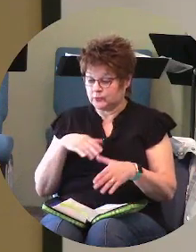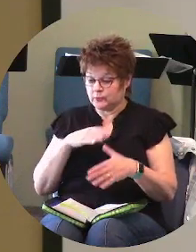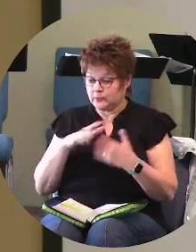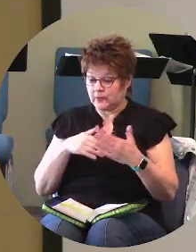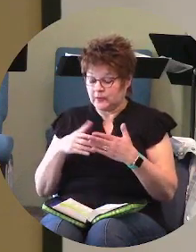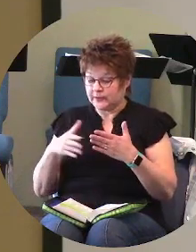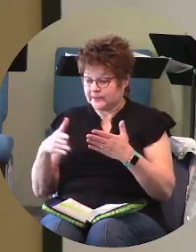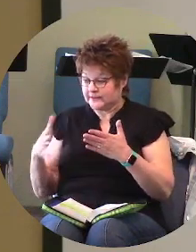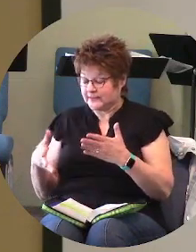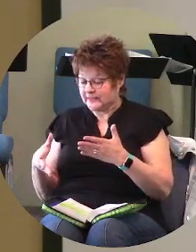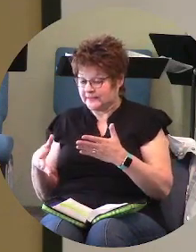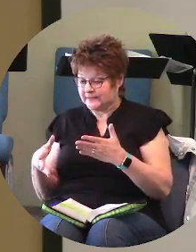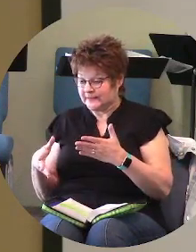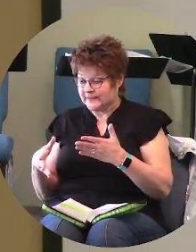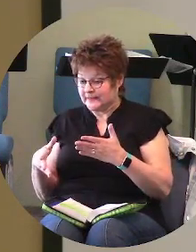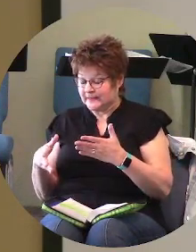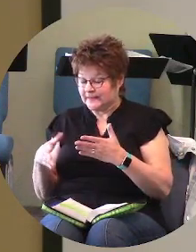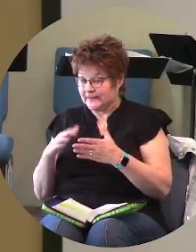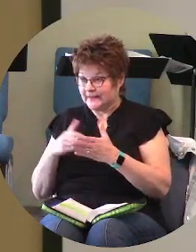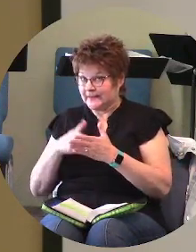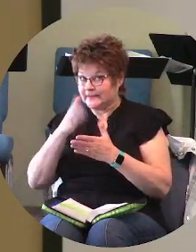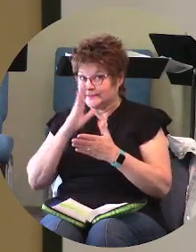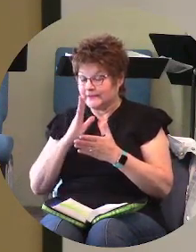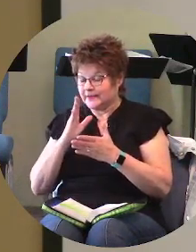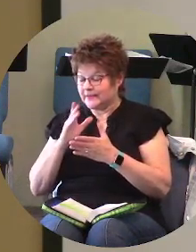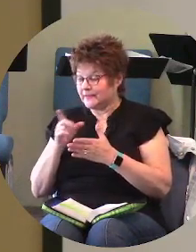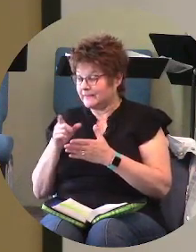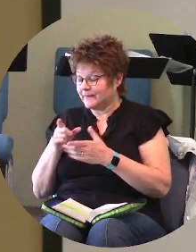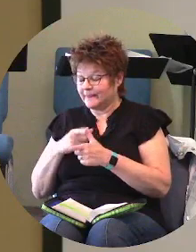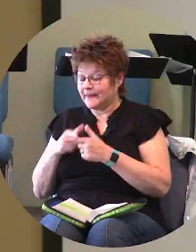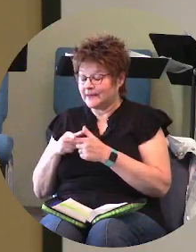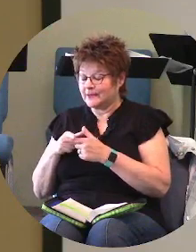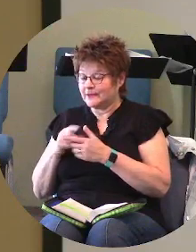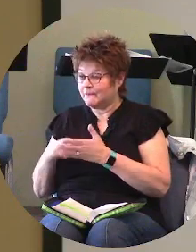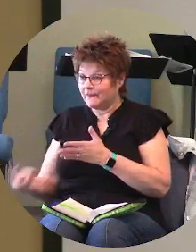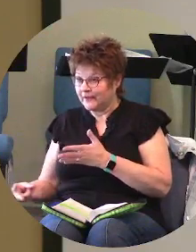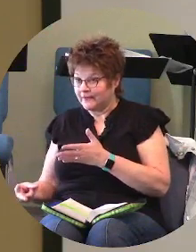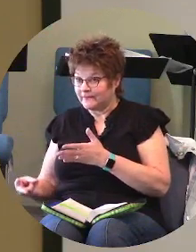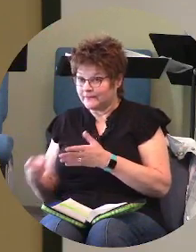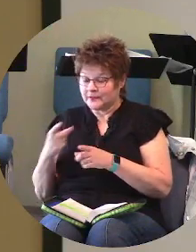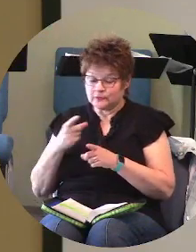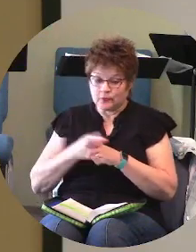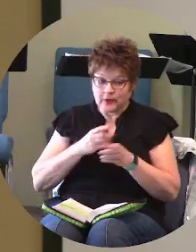but but no there's a right way and there's a wrong way